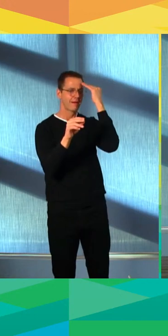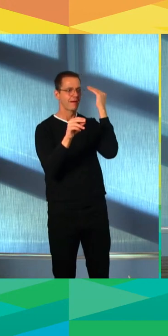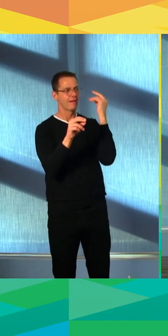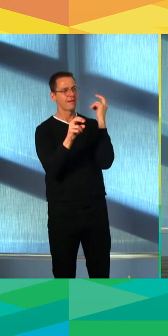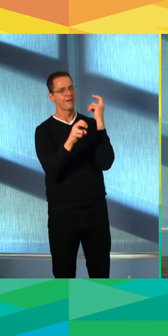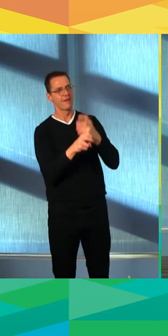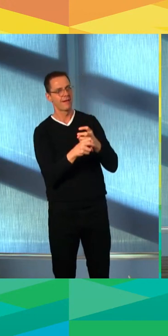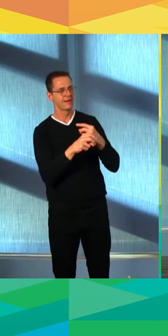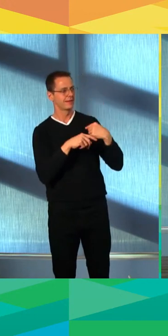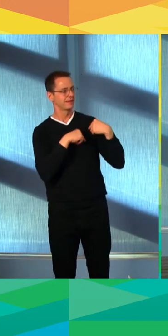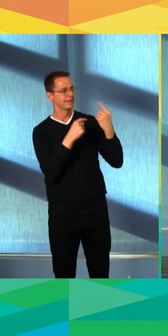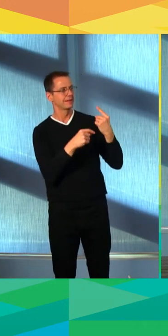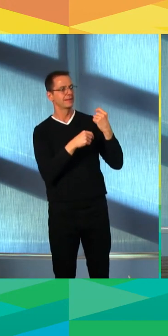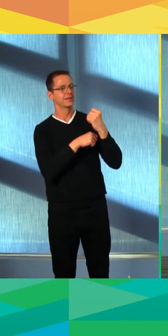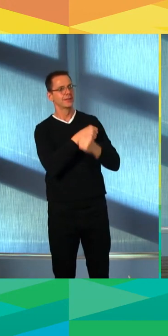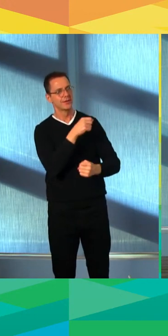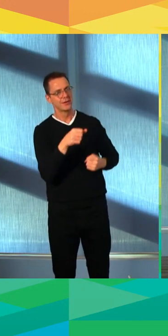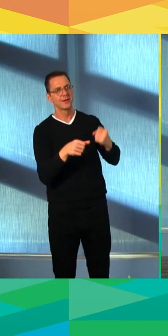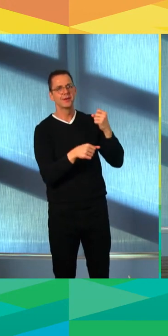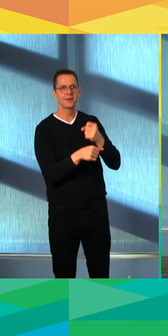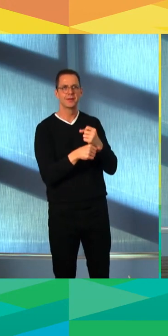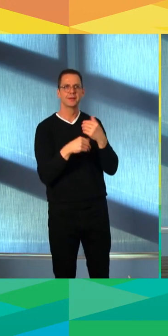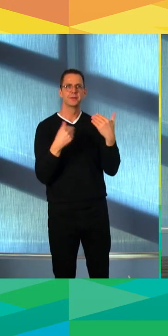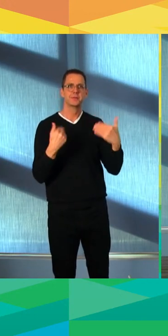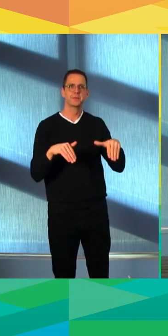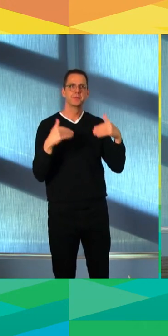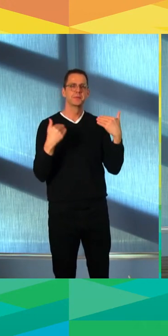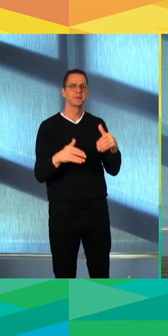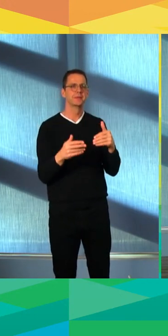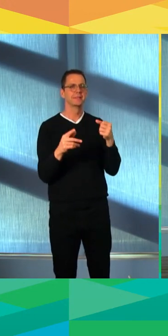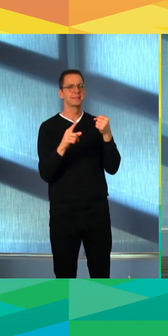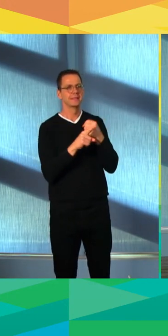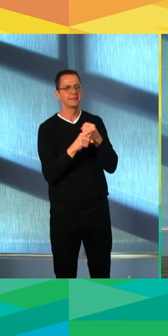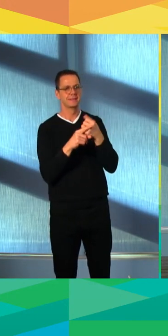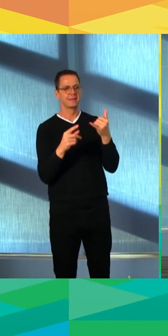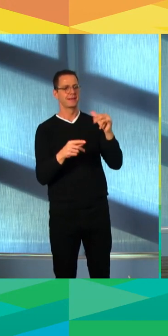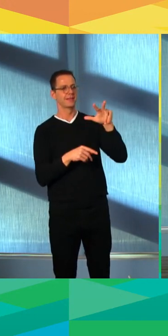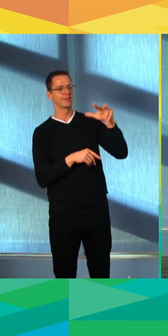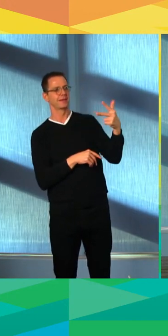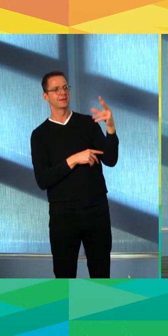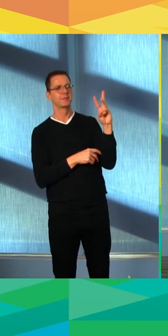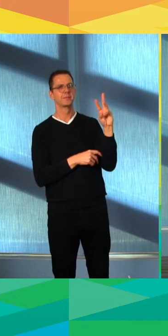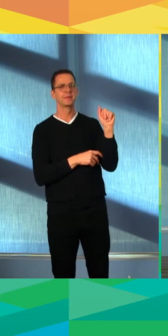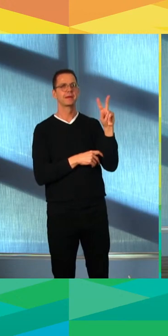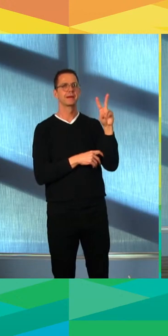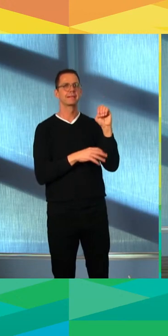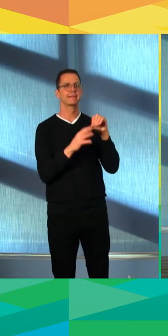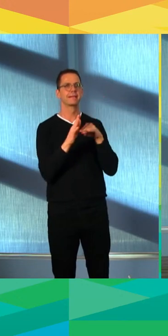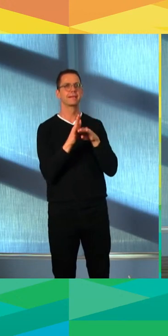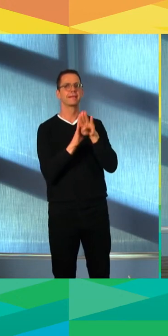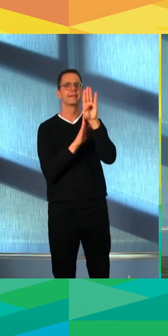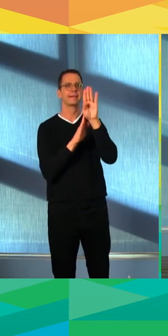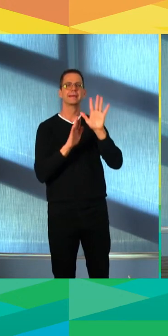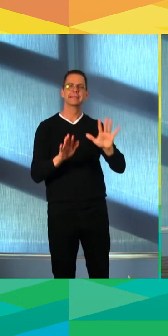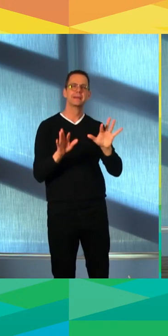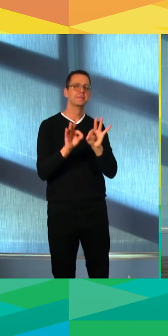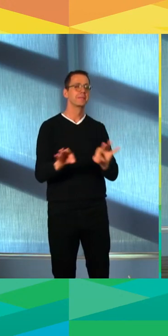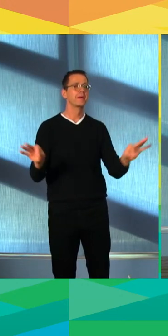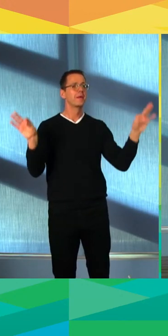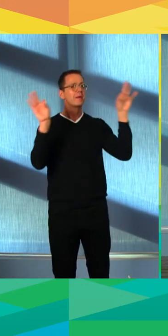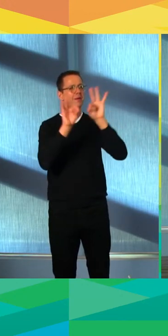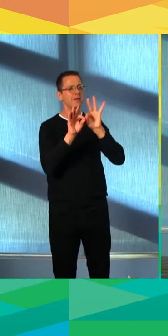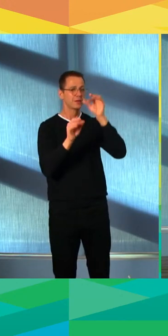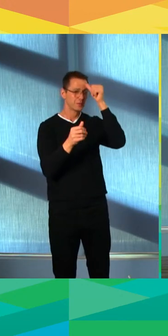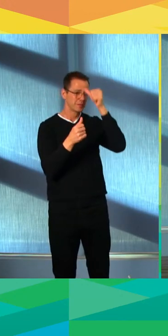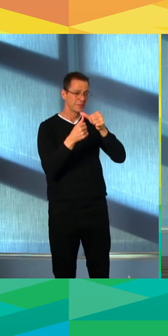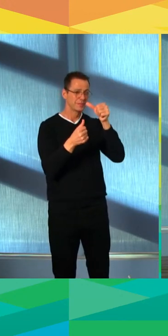here need to be tempered with some hope that we are almost through this. But lives